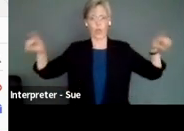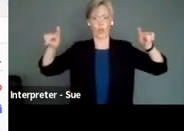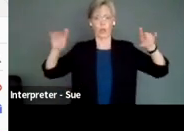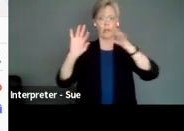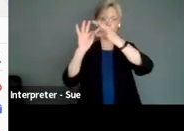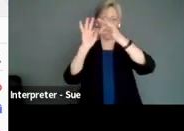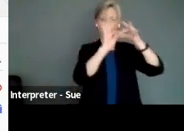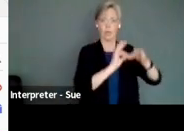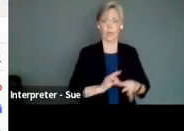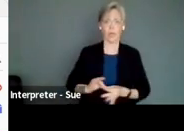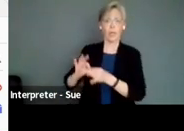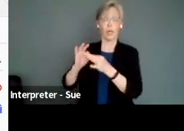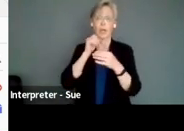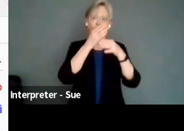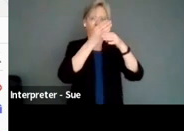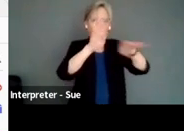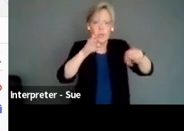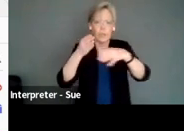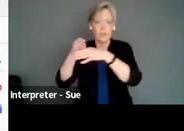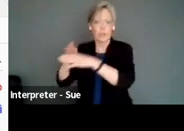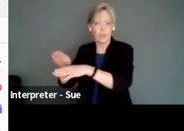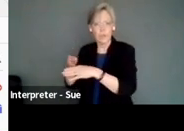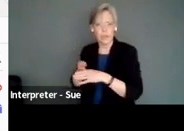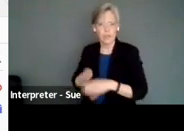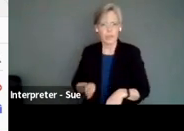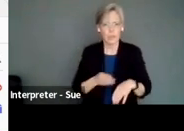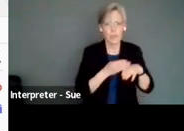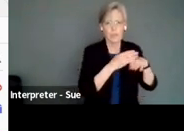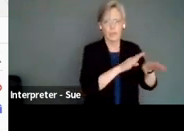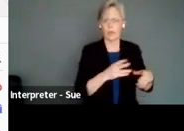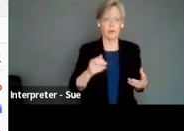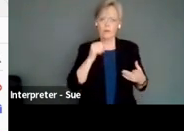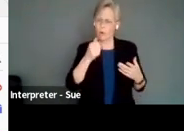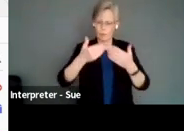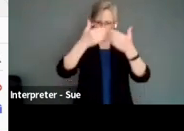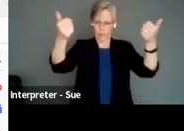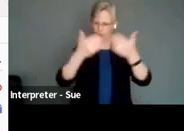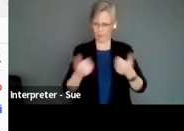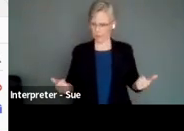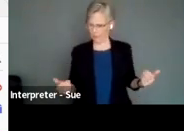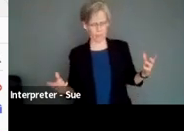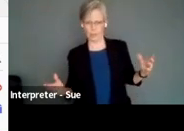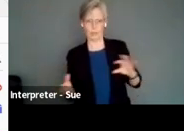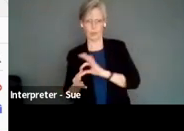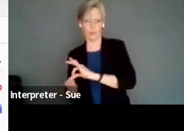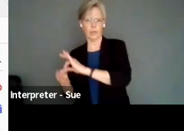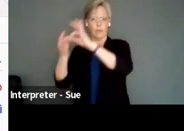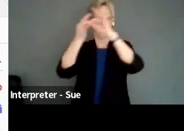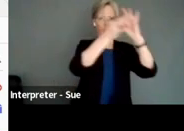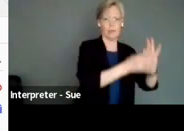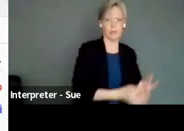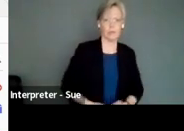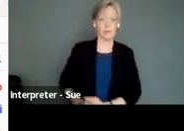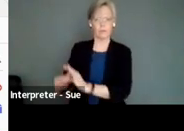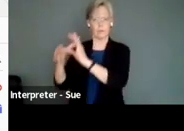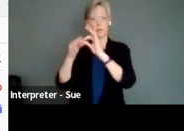delineation or differentiation between, you know, something being over here versus something being over here, and these things are addressed